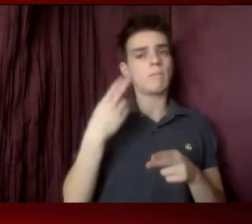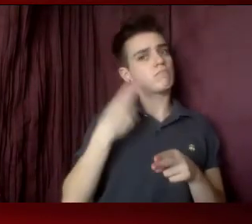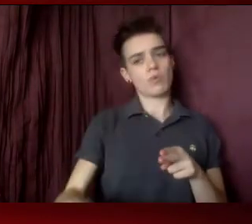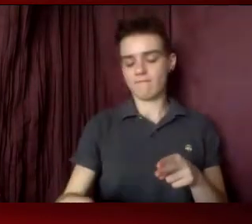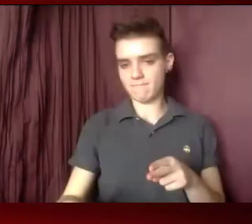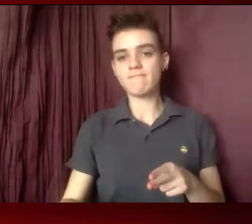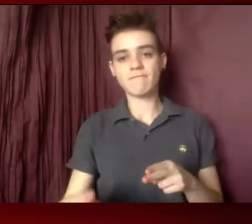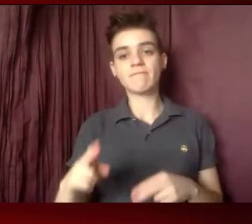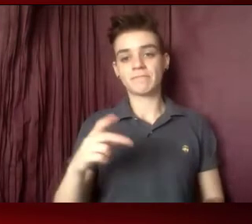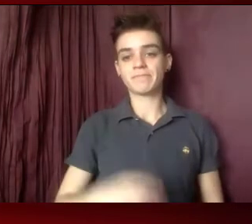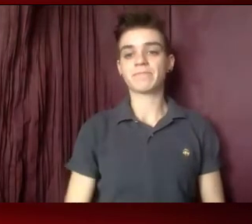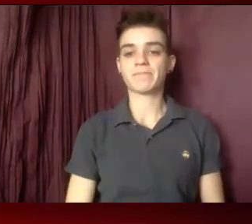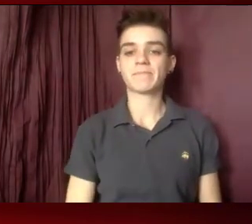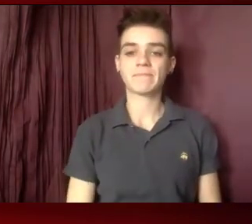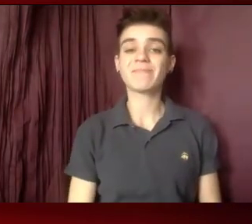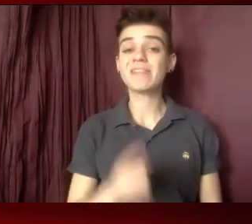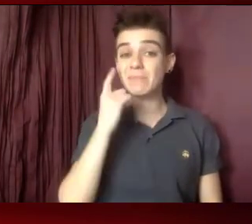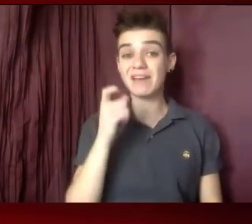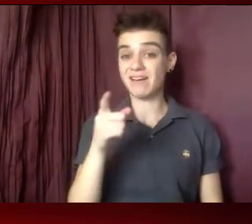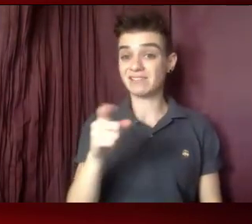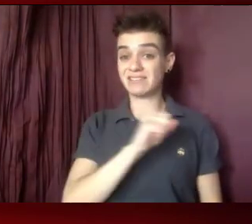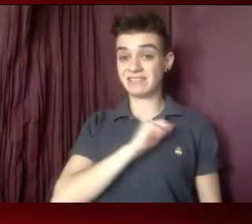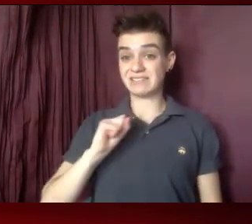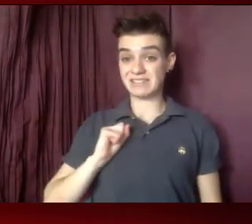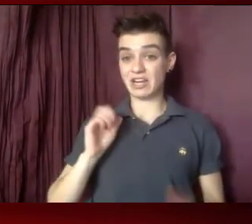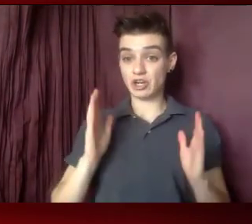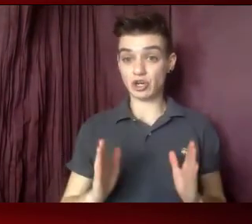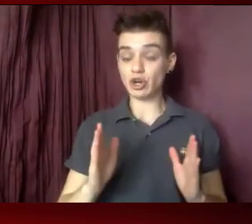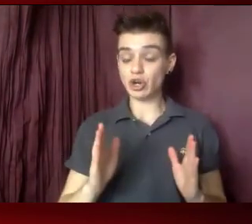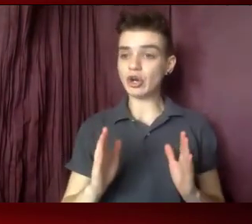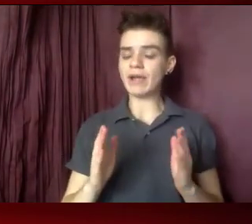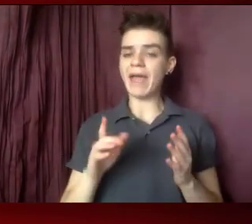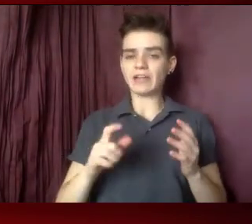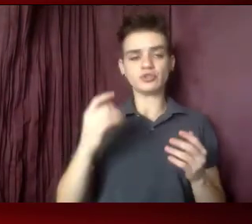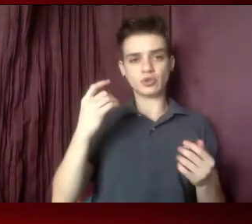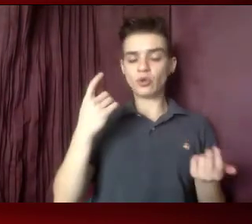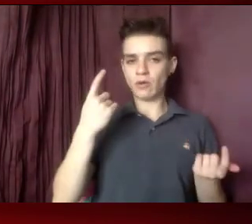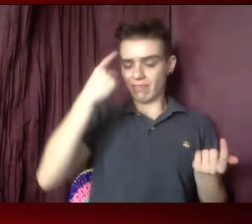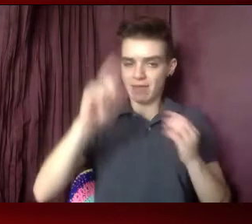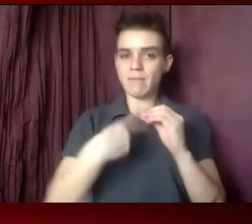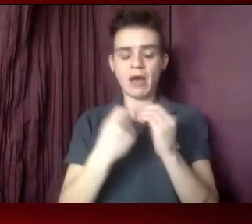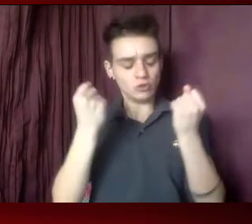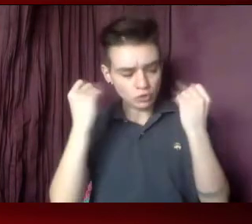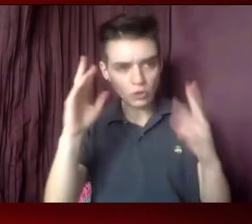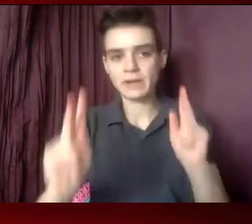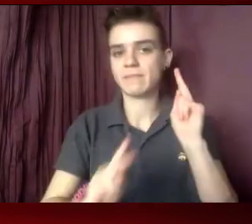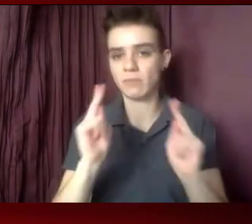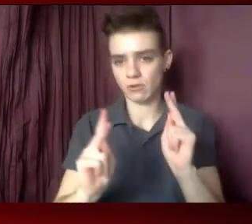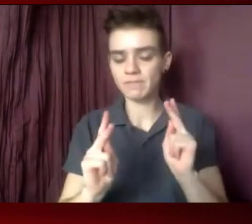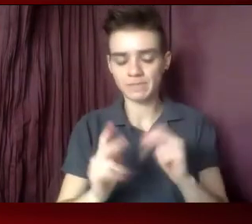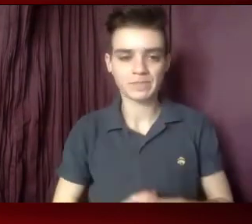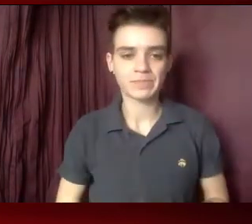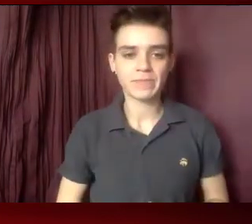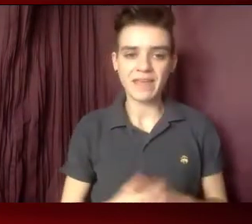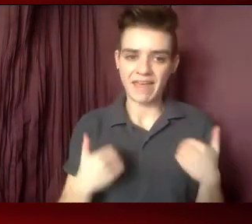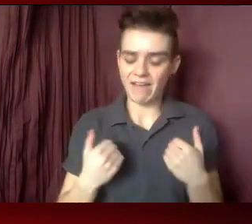the constituency is larger. The people in the room with you are going to be much, there's going to be more people in the room with you. So you have to